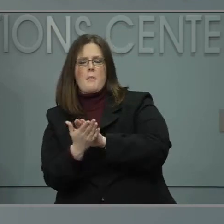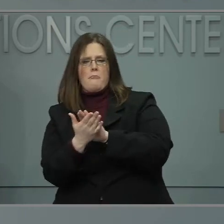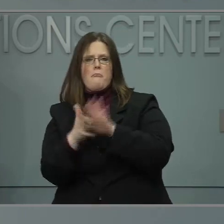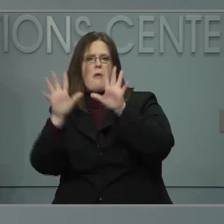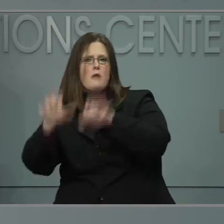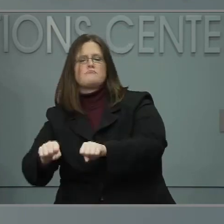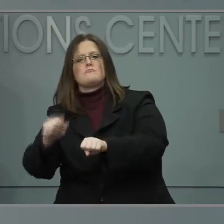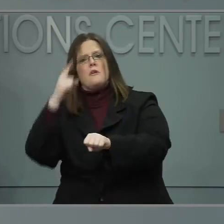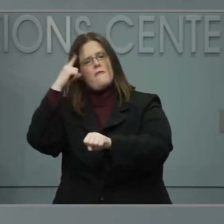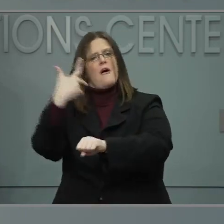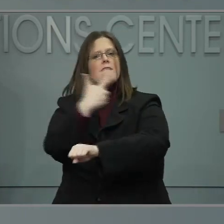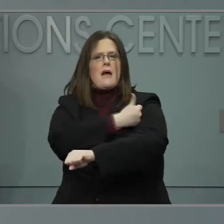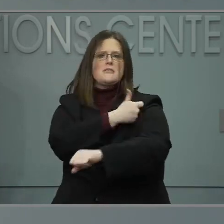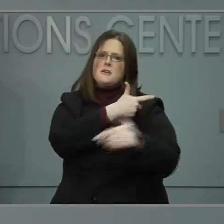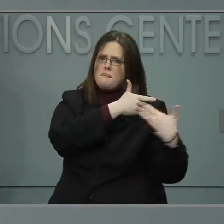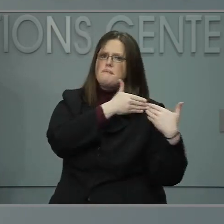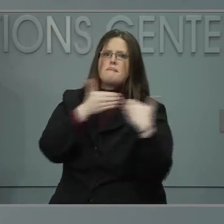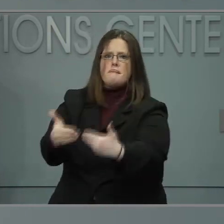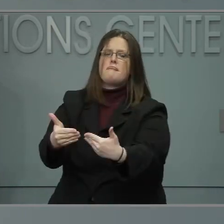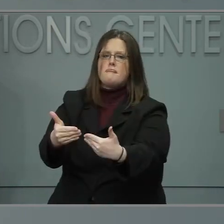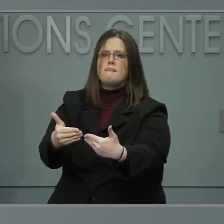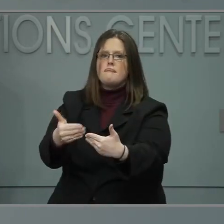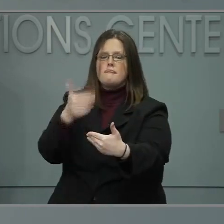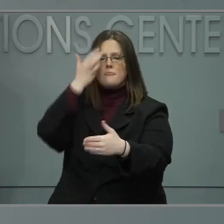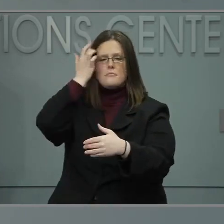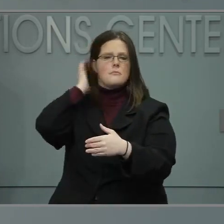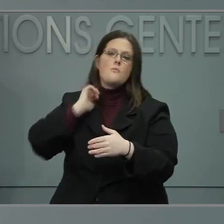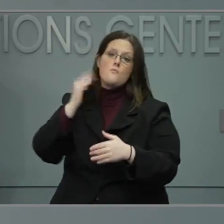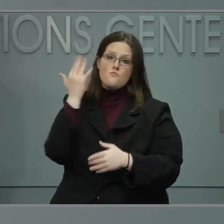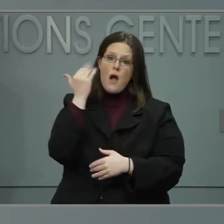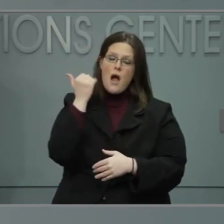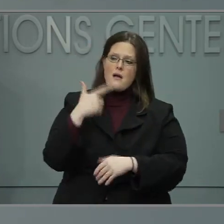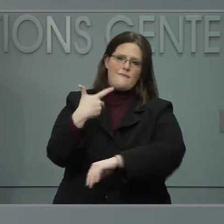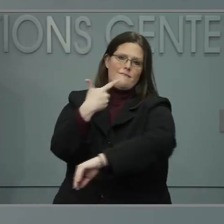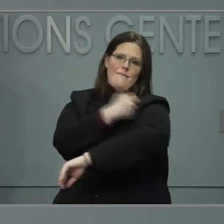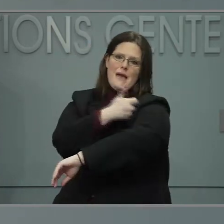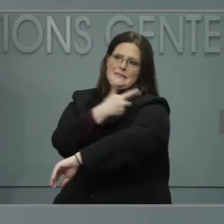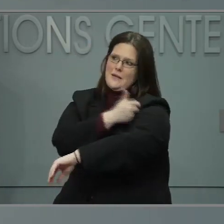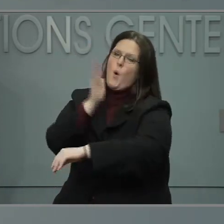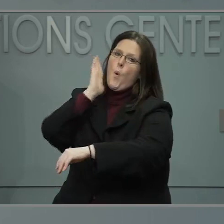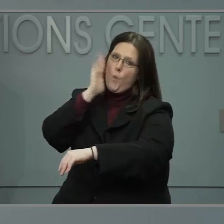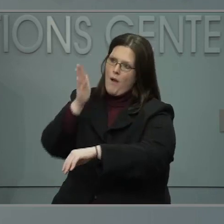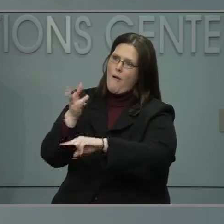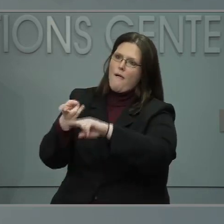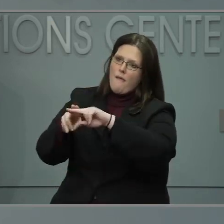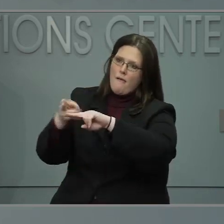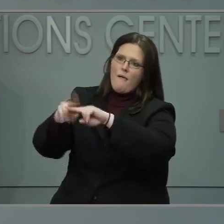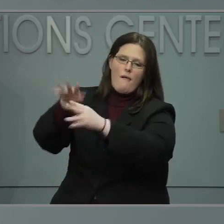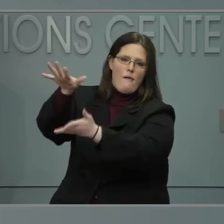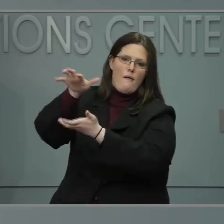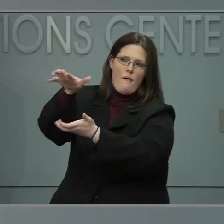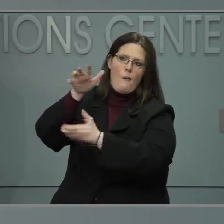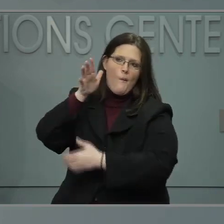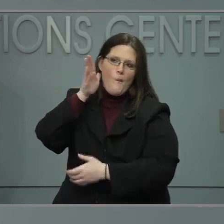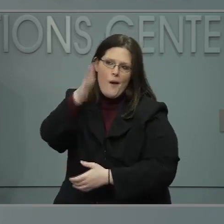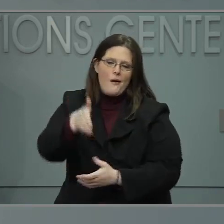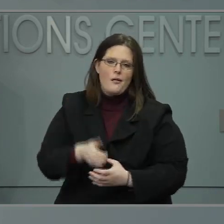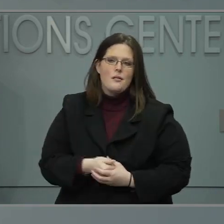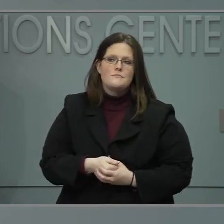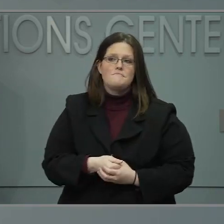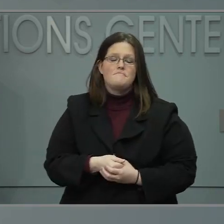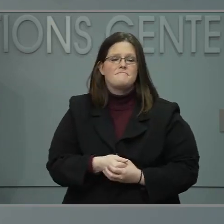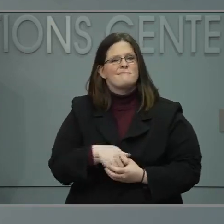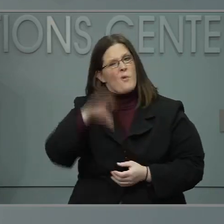help with vaccination efforts as our supply continues to increase coming in. We know that